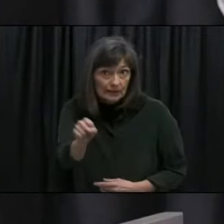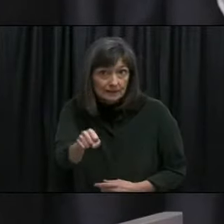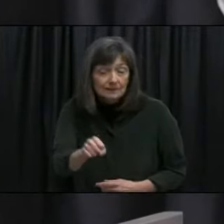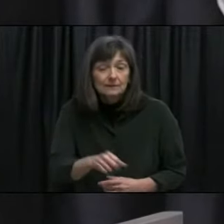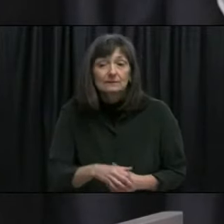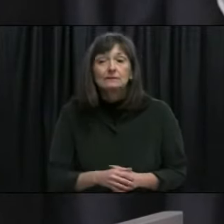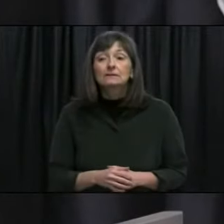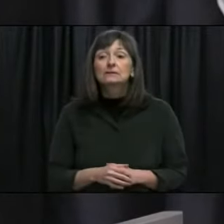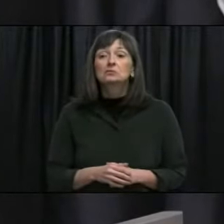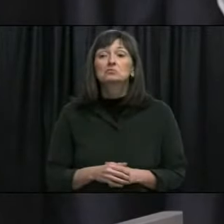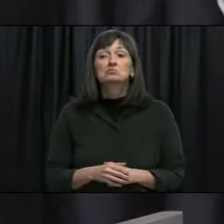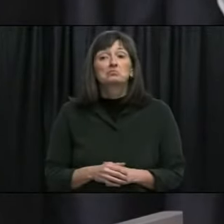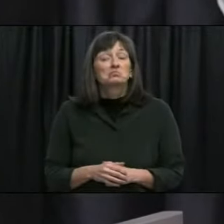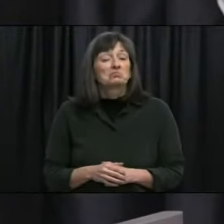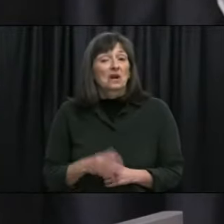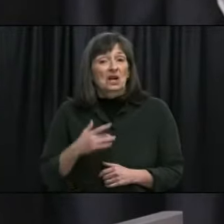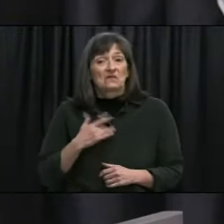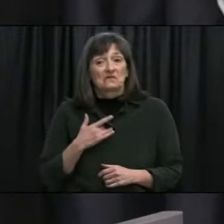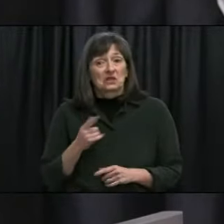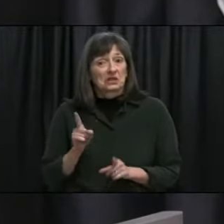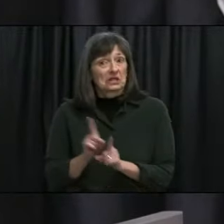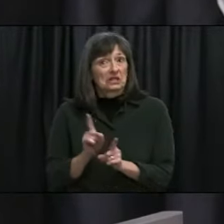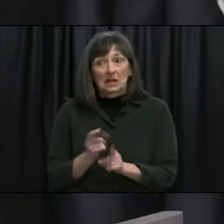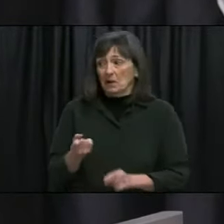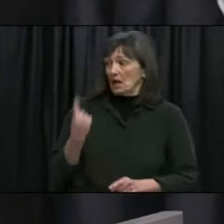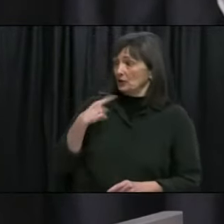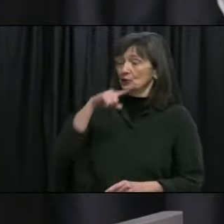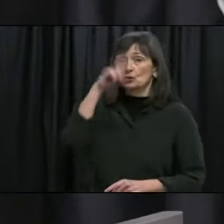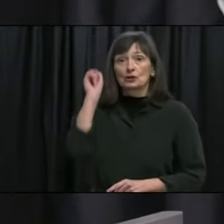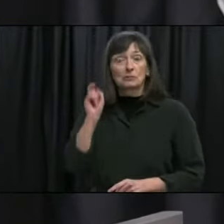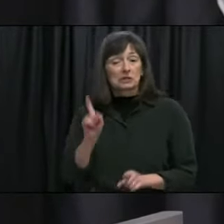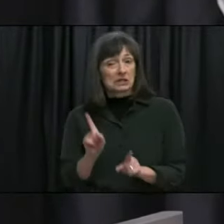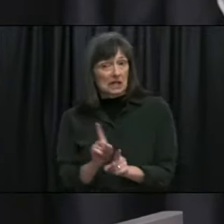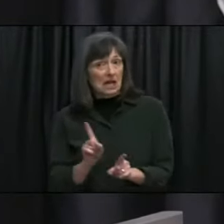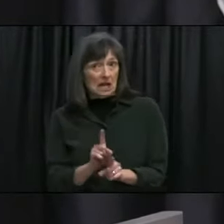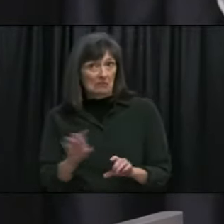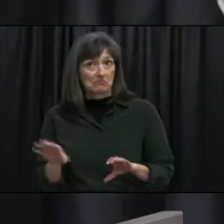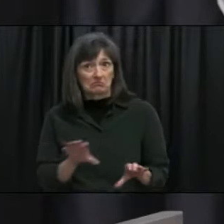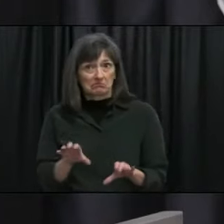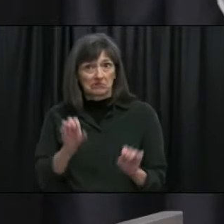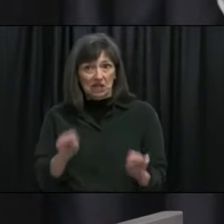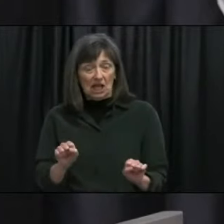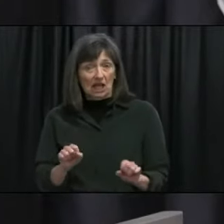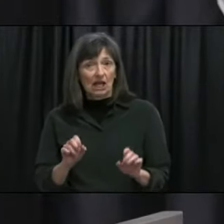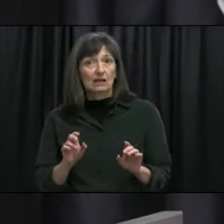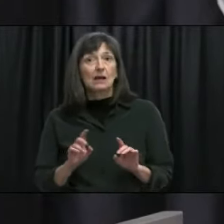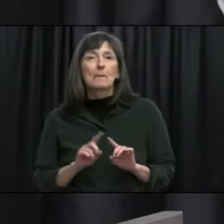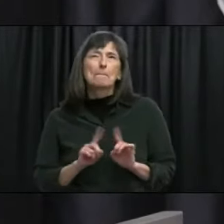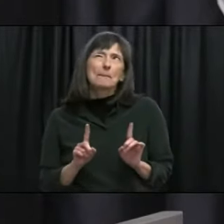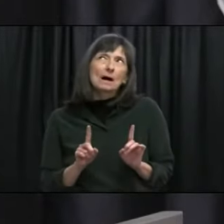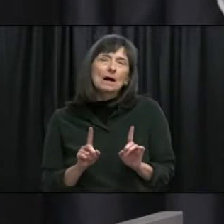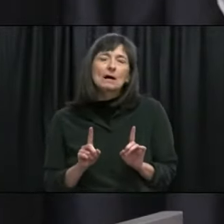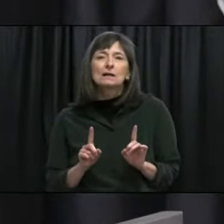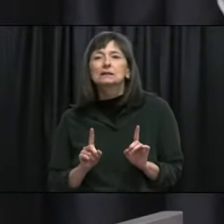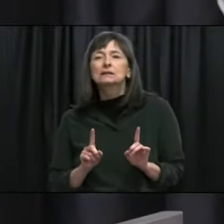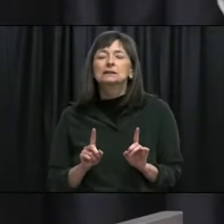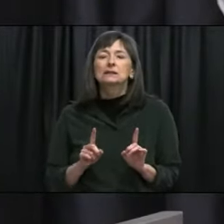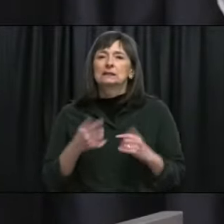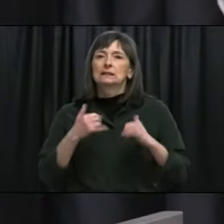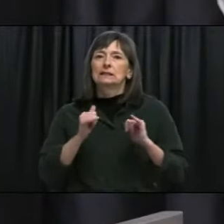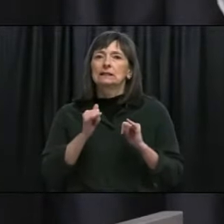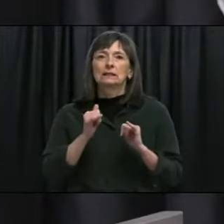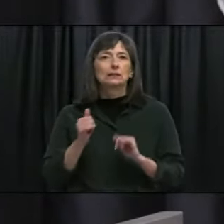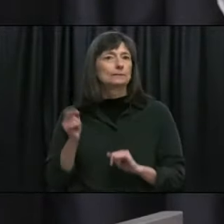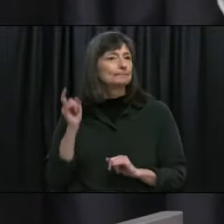do many of the same things that we were able to do last summer but we do just need to think about how we're going to do that safely